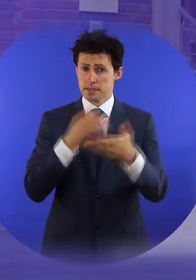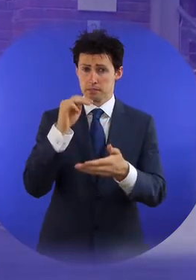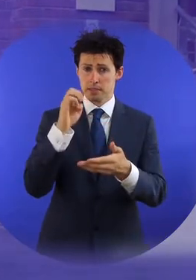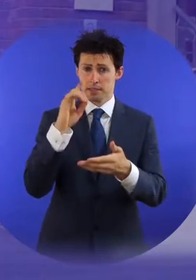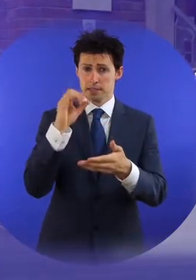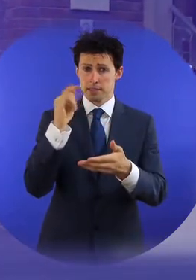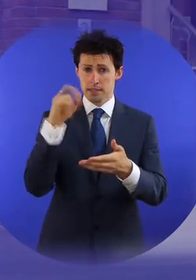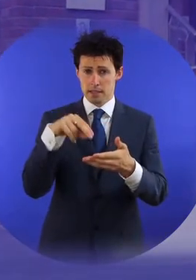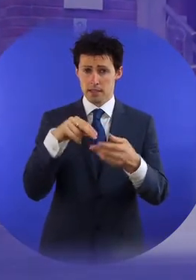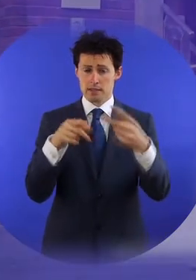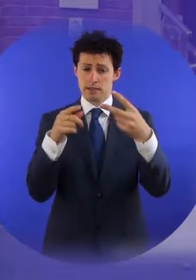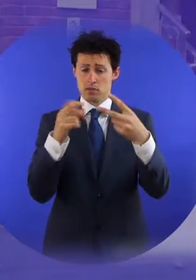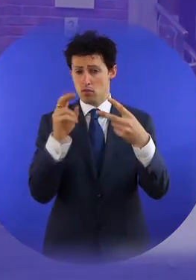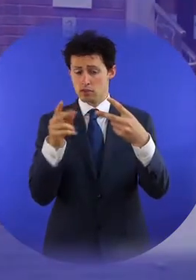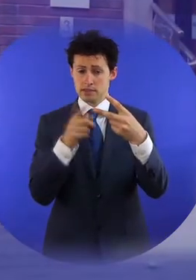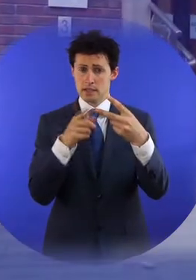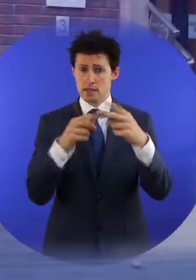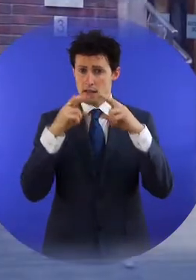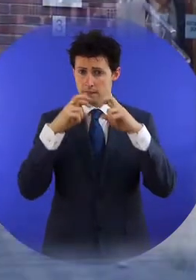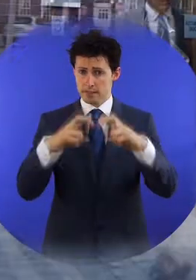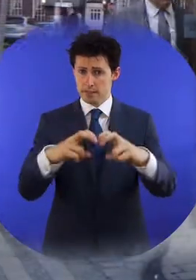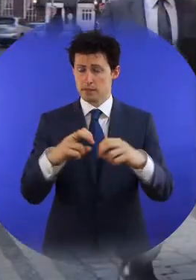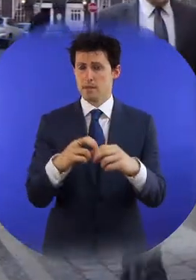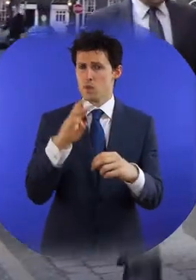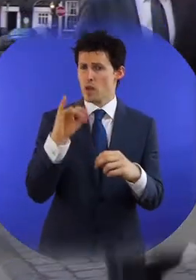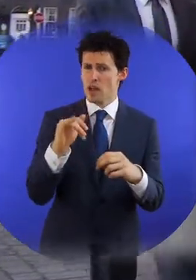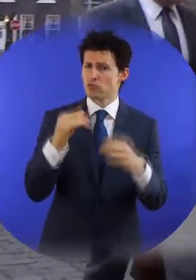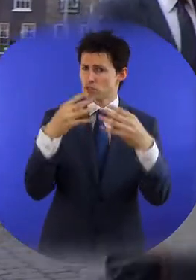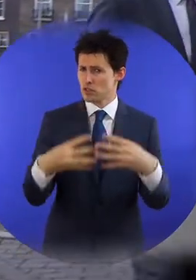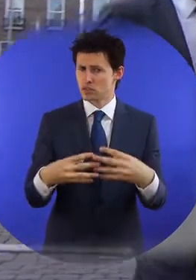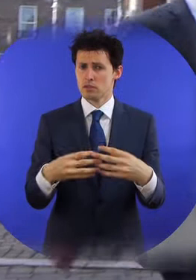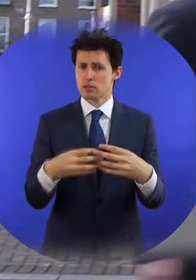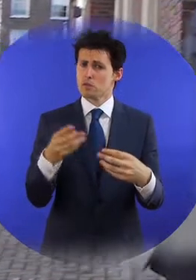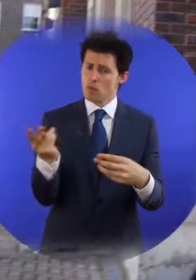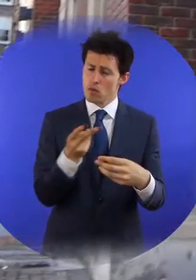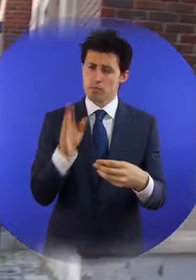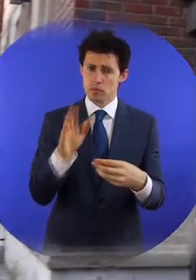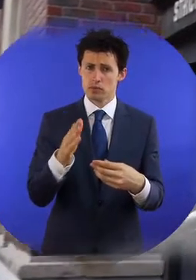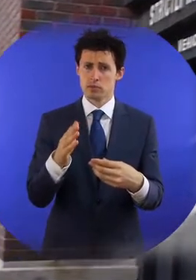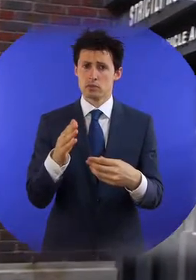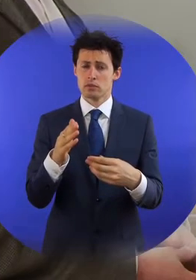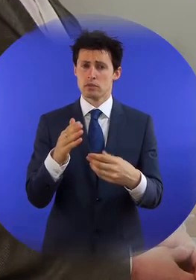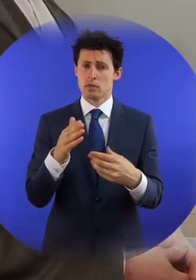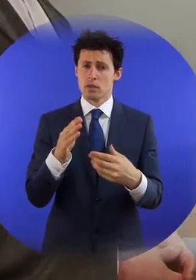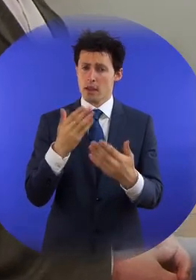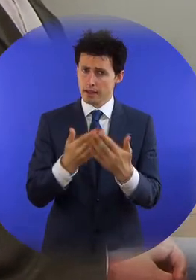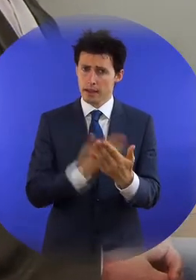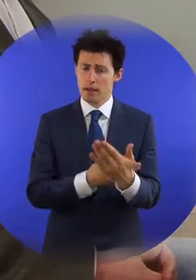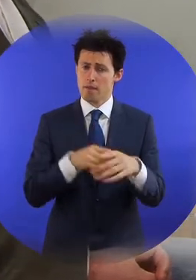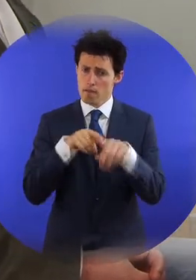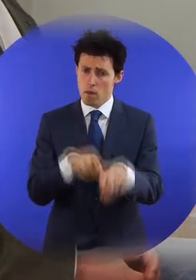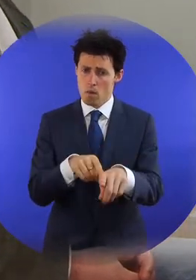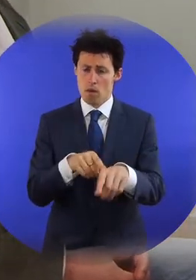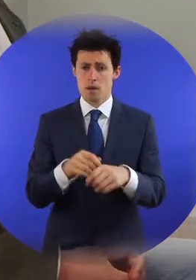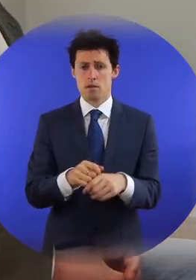Mediation or Investigation. The outcomes of both options are legally binding. In Mediation, the Mediation